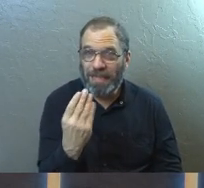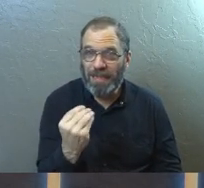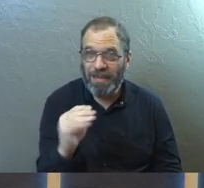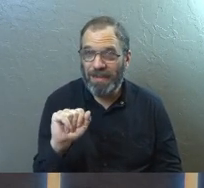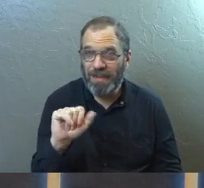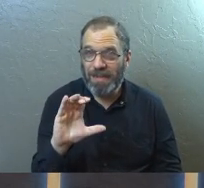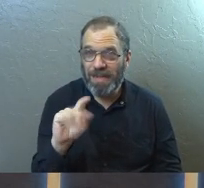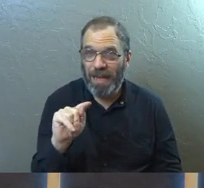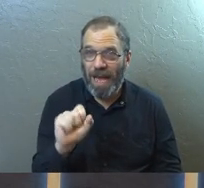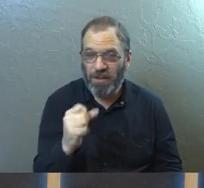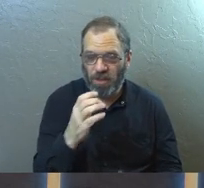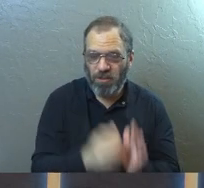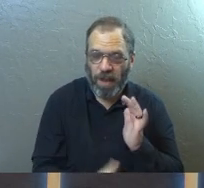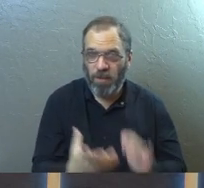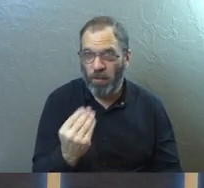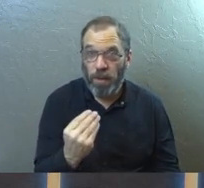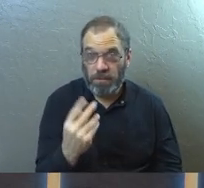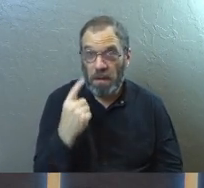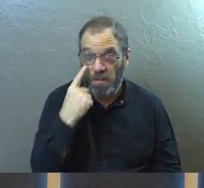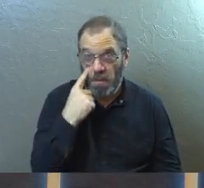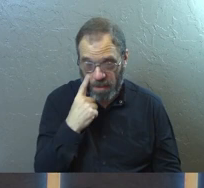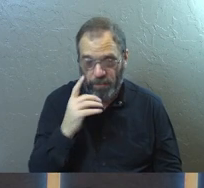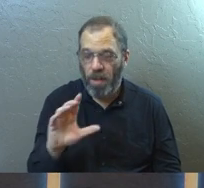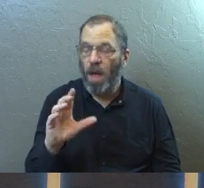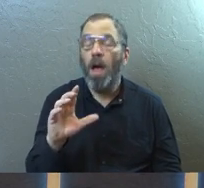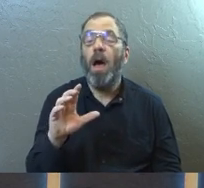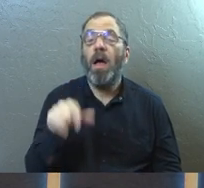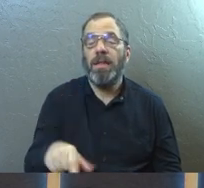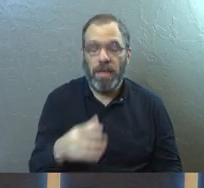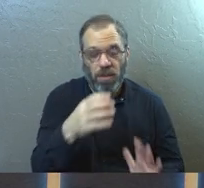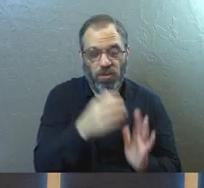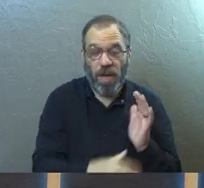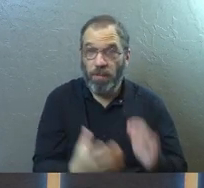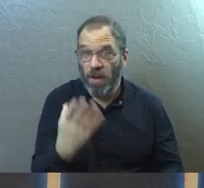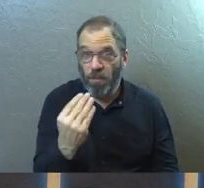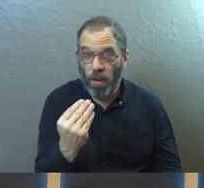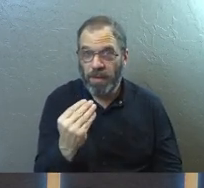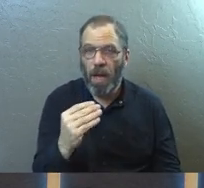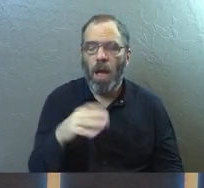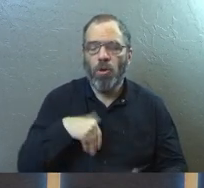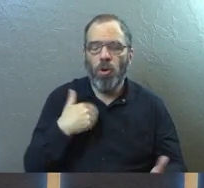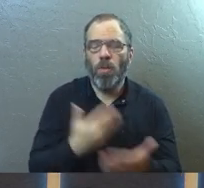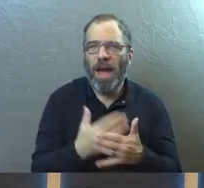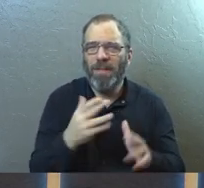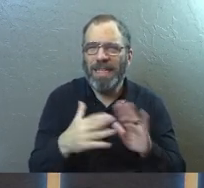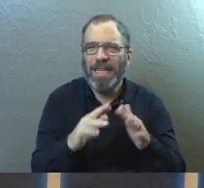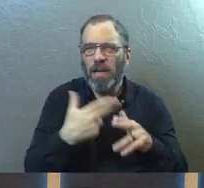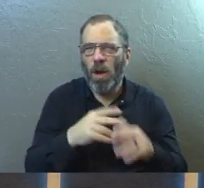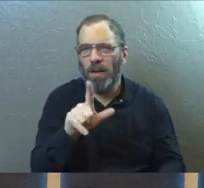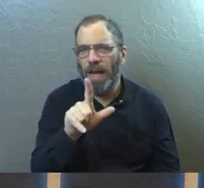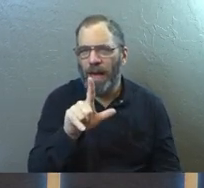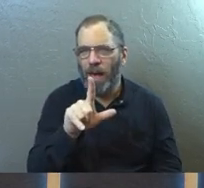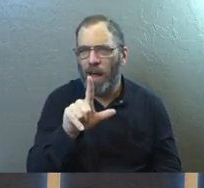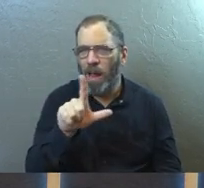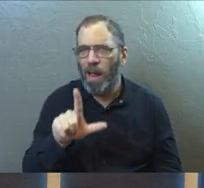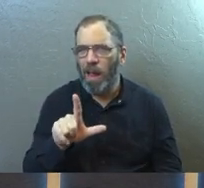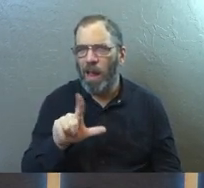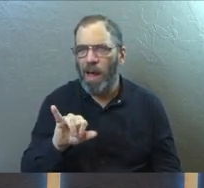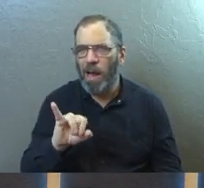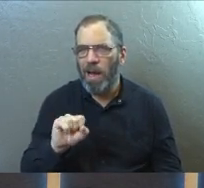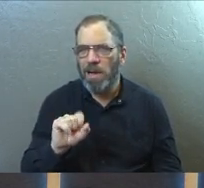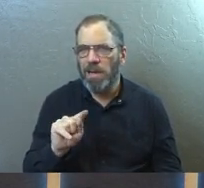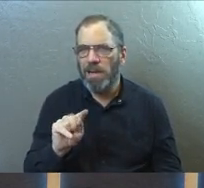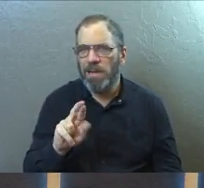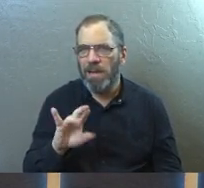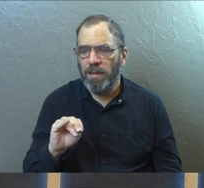see this principle played out in this text. So Acts chapter 14, we're going to arrive in Lystra, and Lystra is a city, and this is Paul and Barnabas, and they